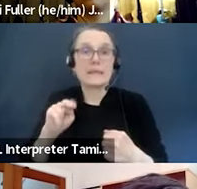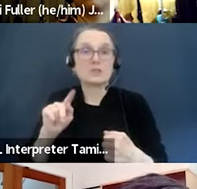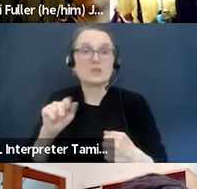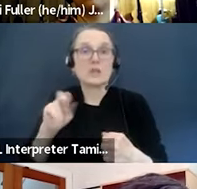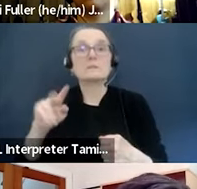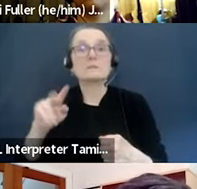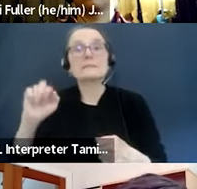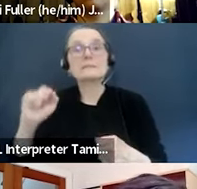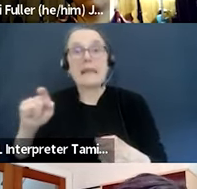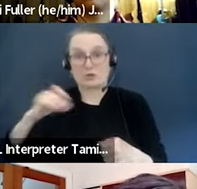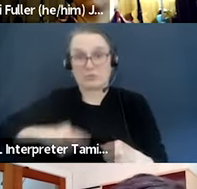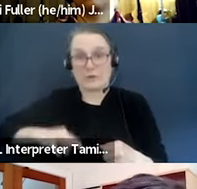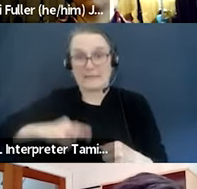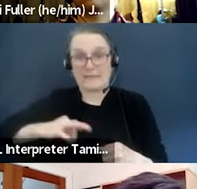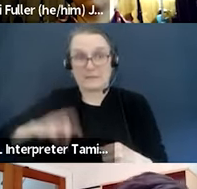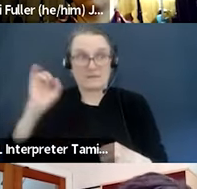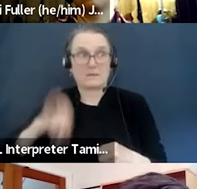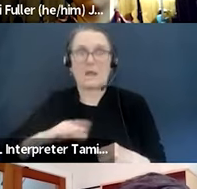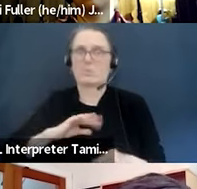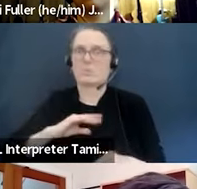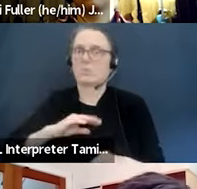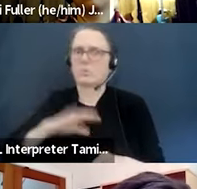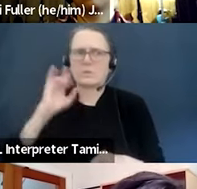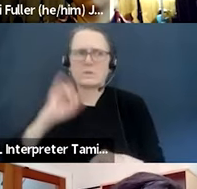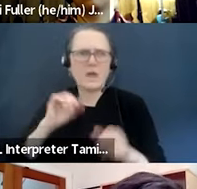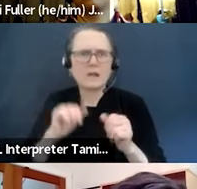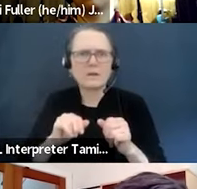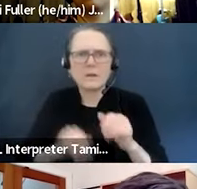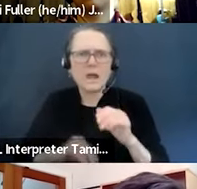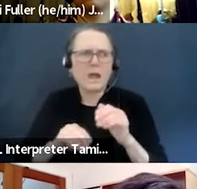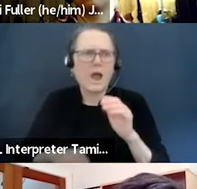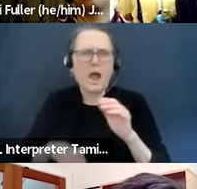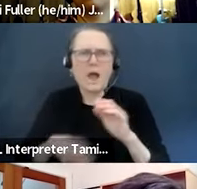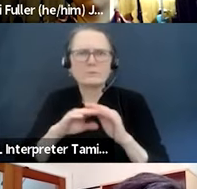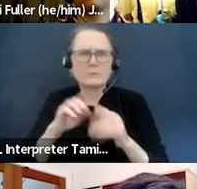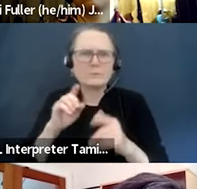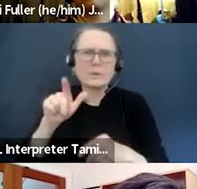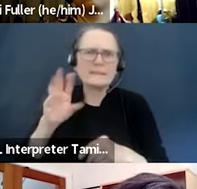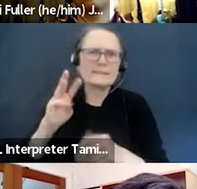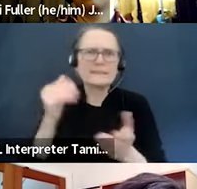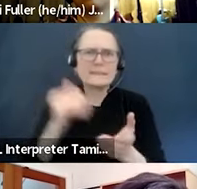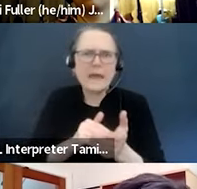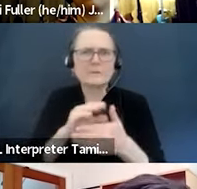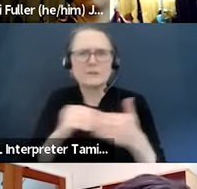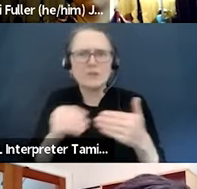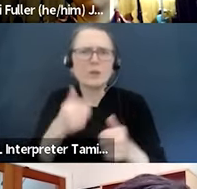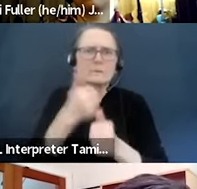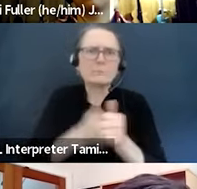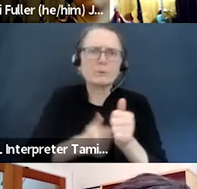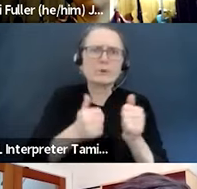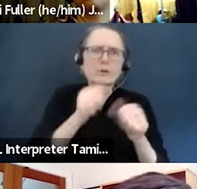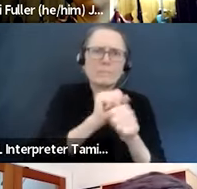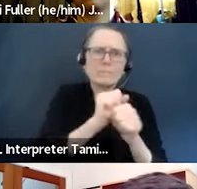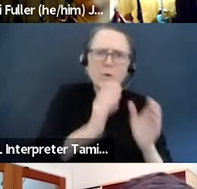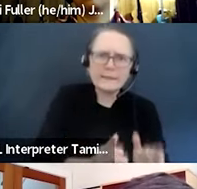and provided up to 26,000 in relief per person. Like that is a huge deal. So extending that kind of thing